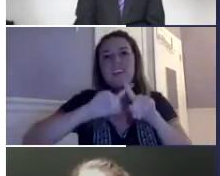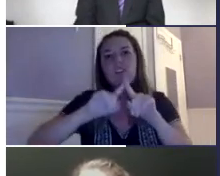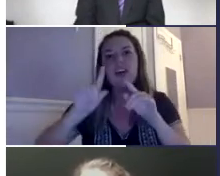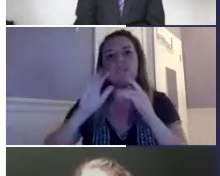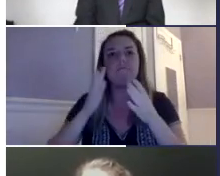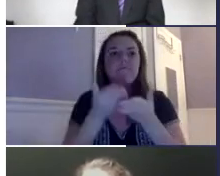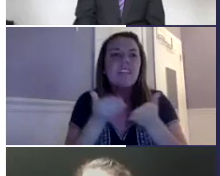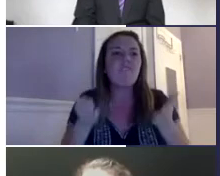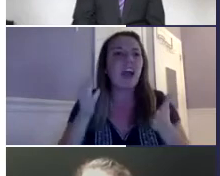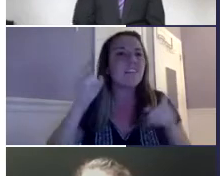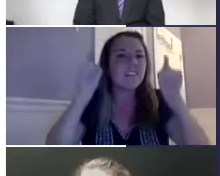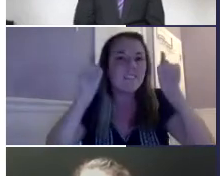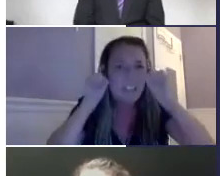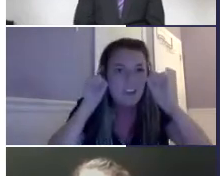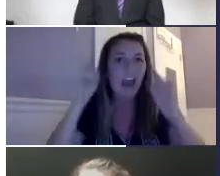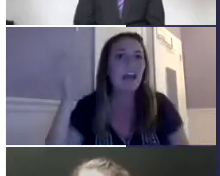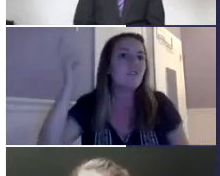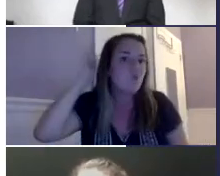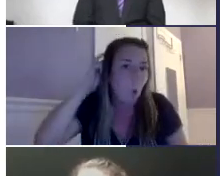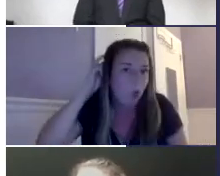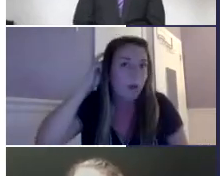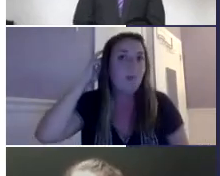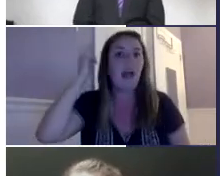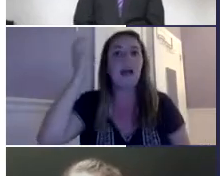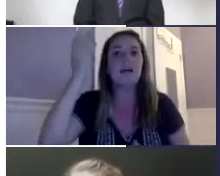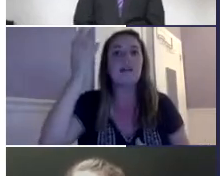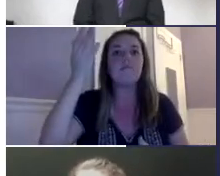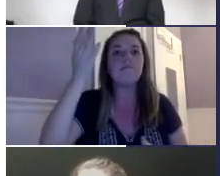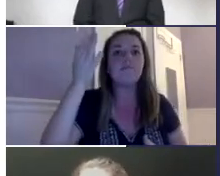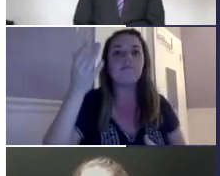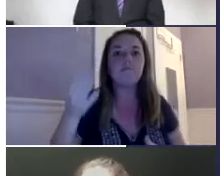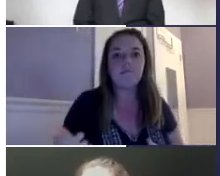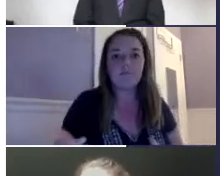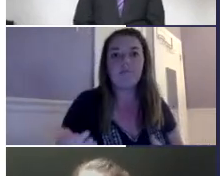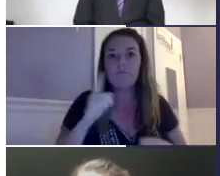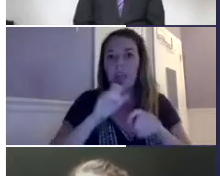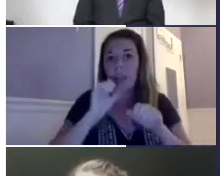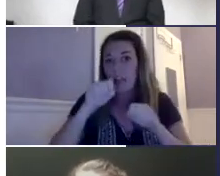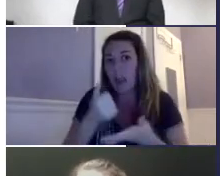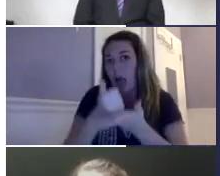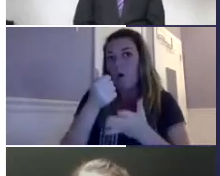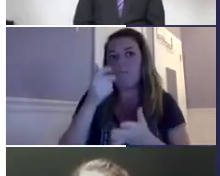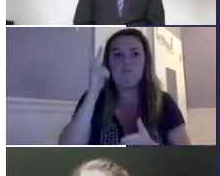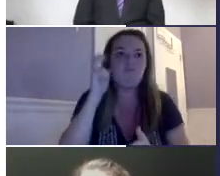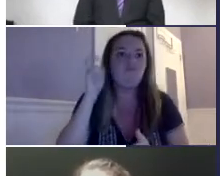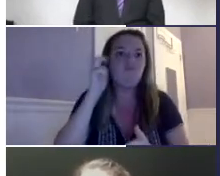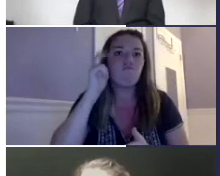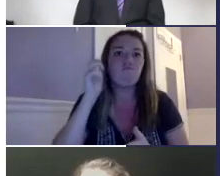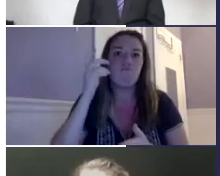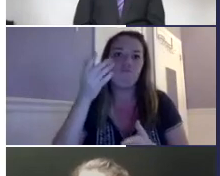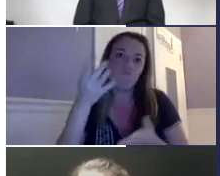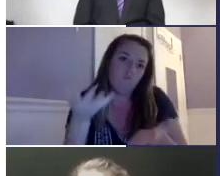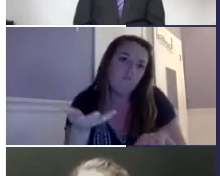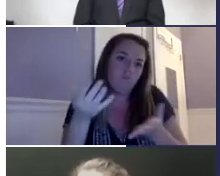Also, as you mentioned previously, there's different technology and equipment that people can use. For example, hearing aids, cochlear implants, and